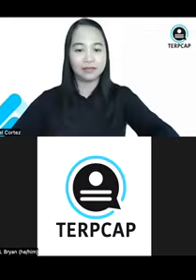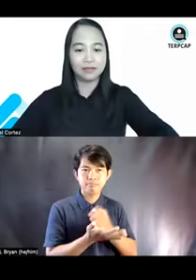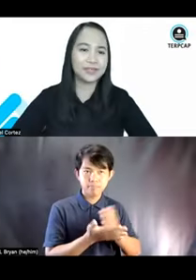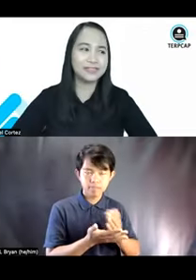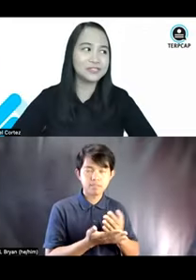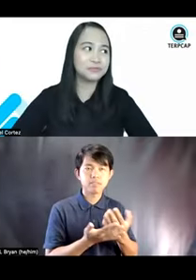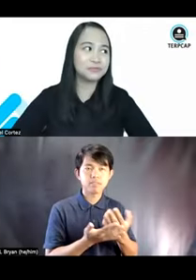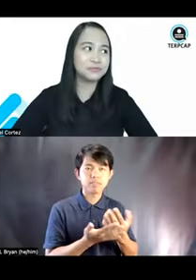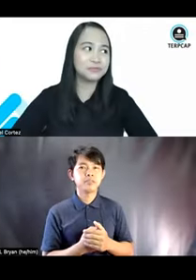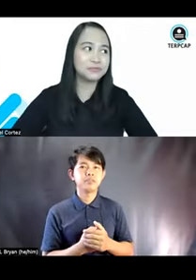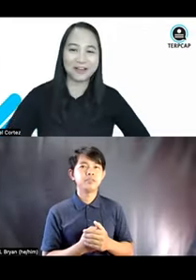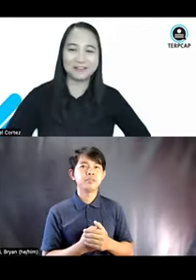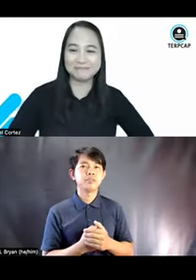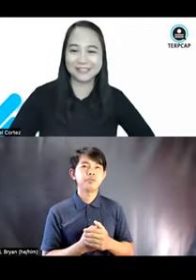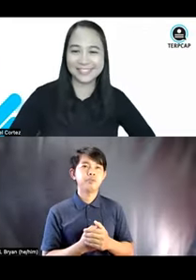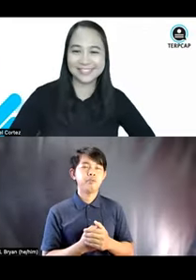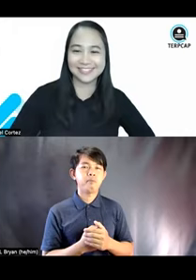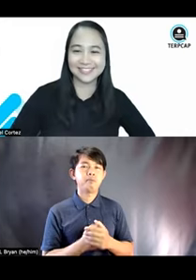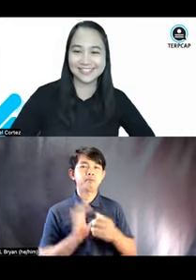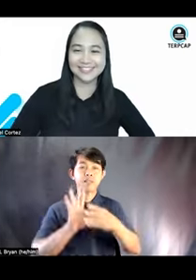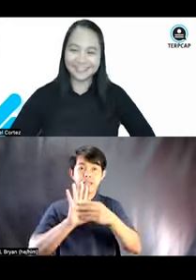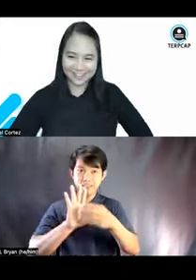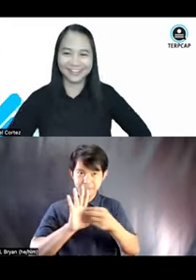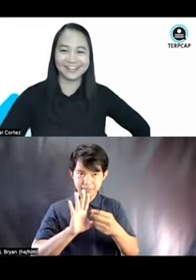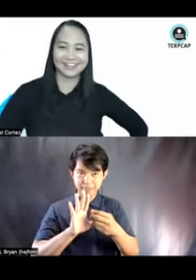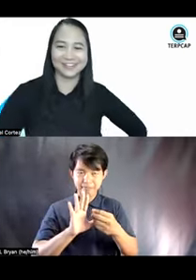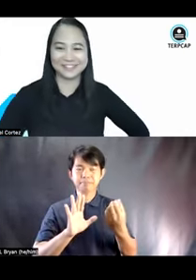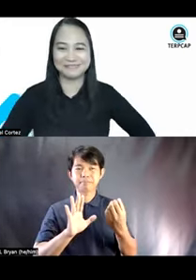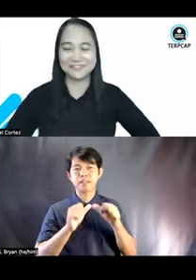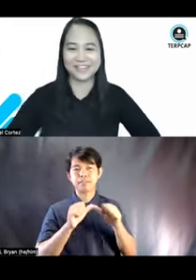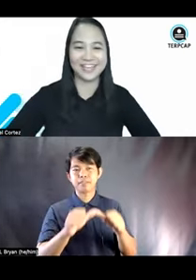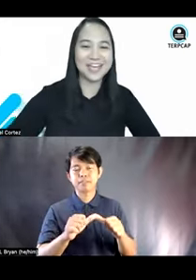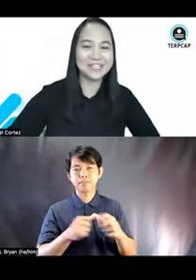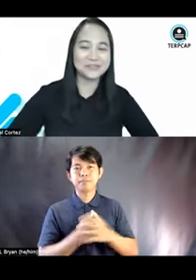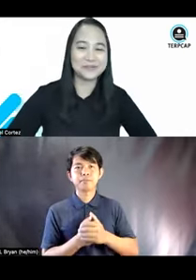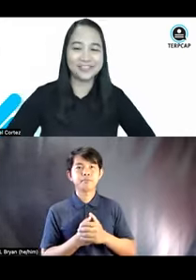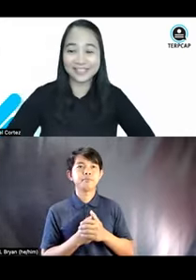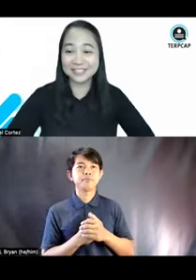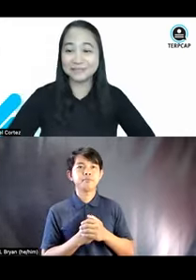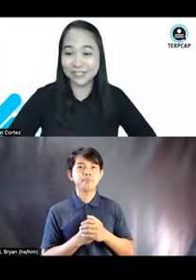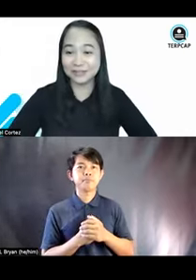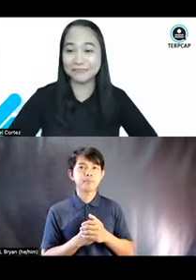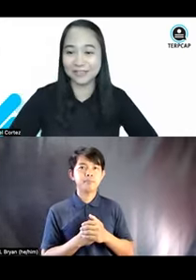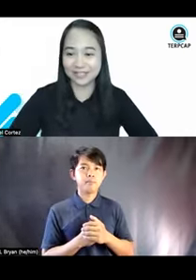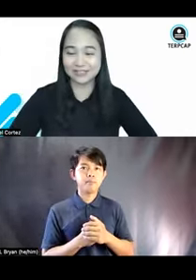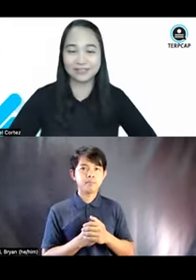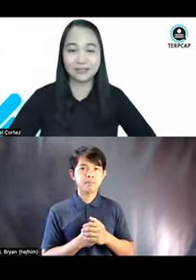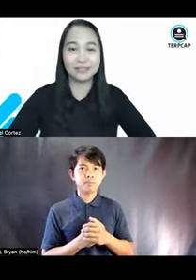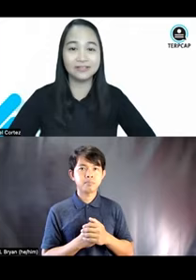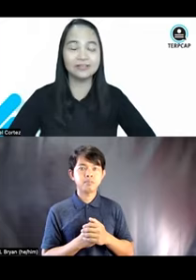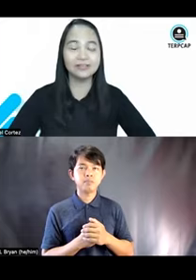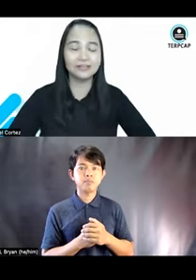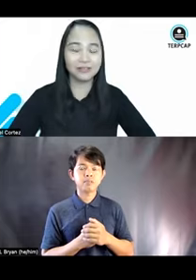Um, and that's best recording in progress, please. All right. Awesome. Okay. So, and that is really to invest